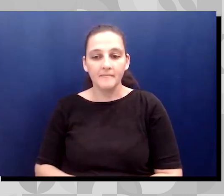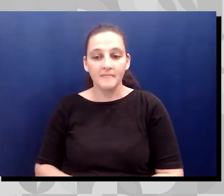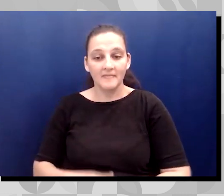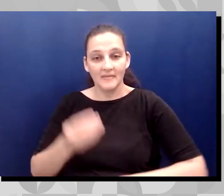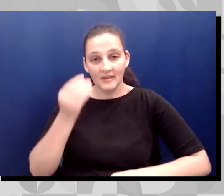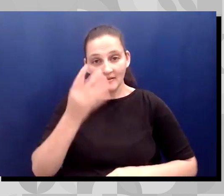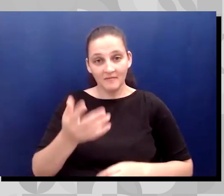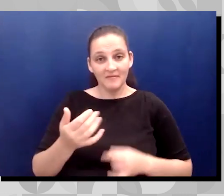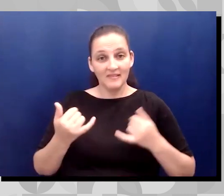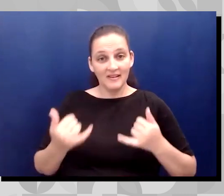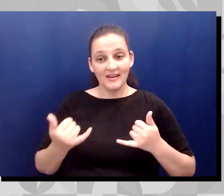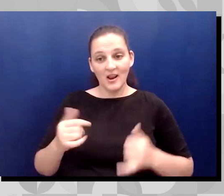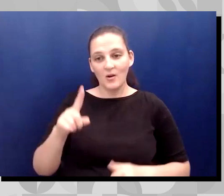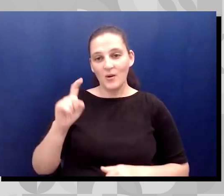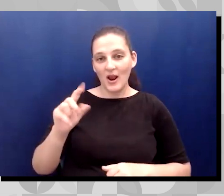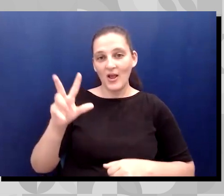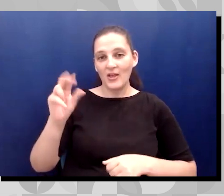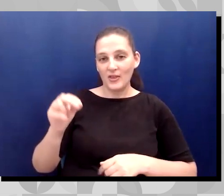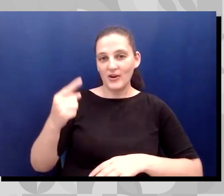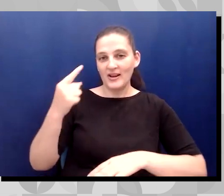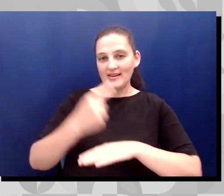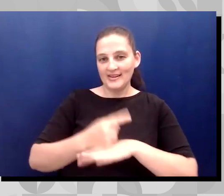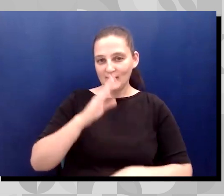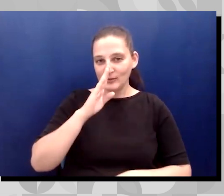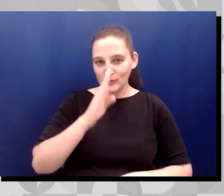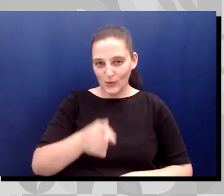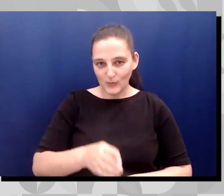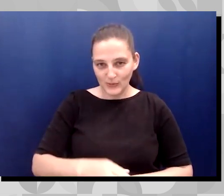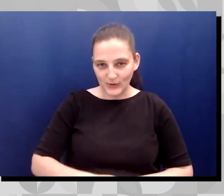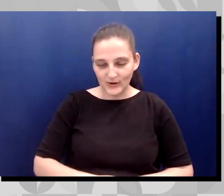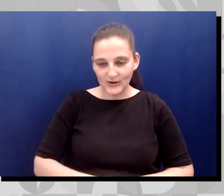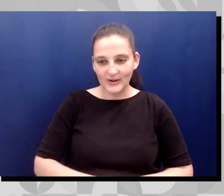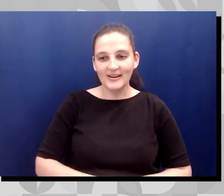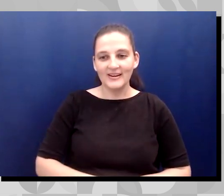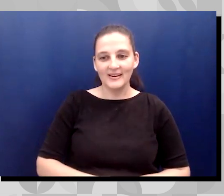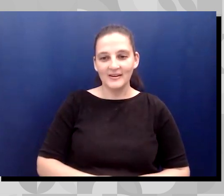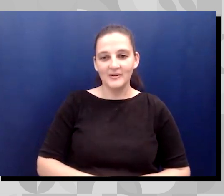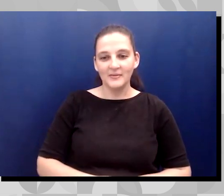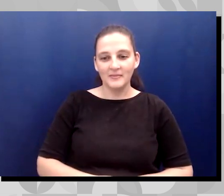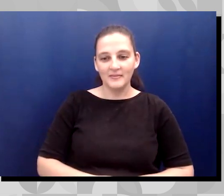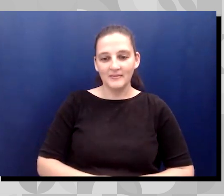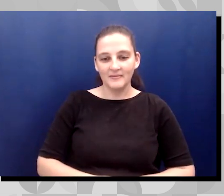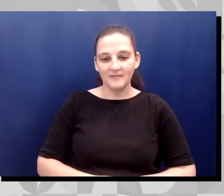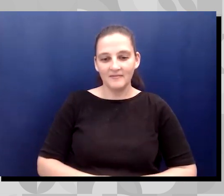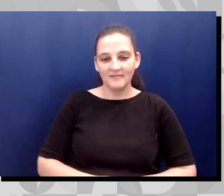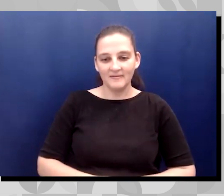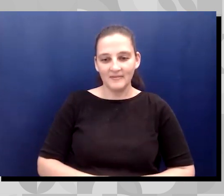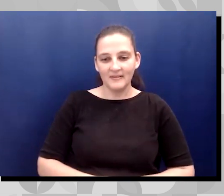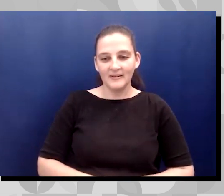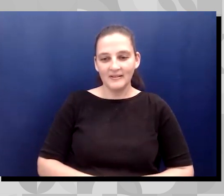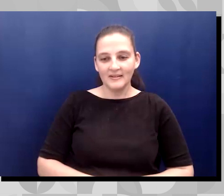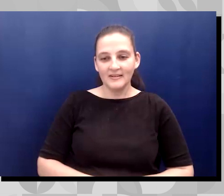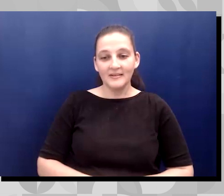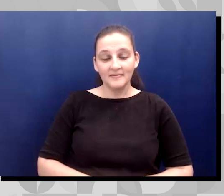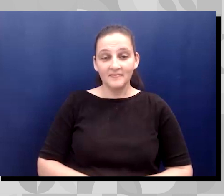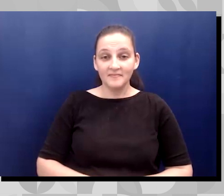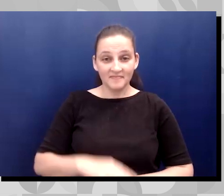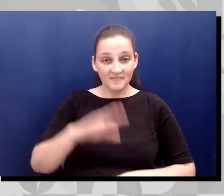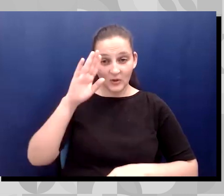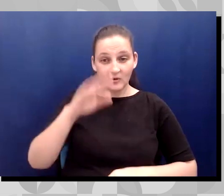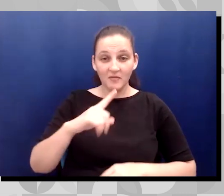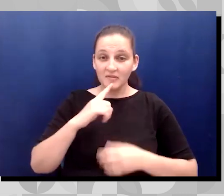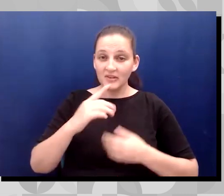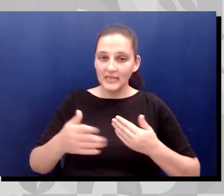sober, which hasn't been easy, hasn't been easy, but it's